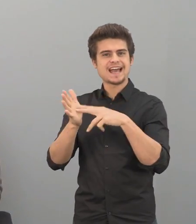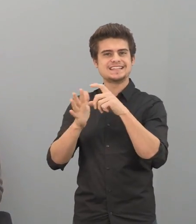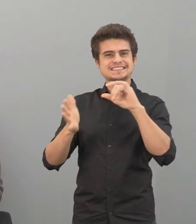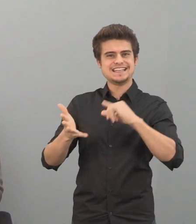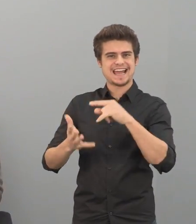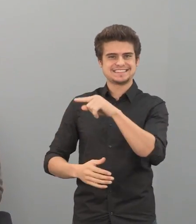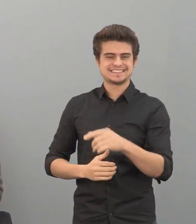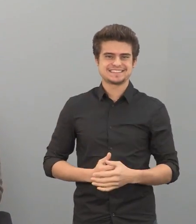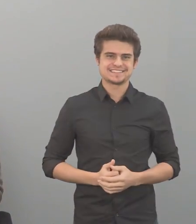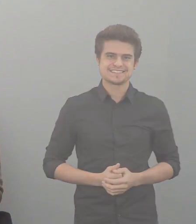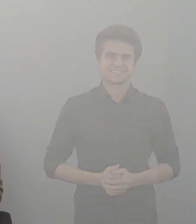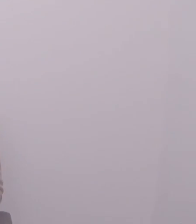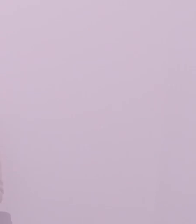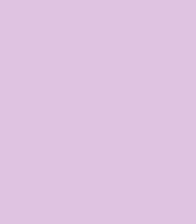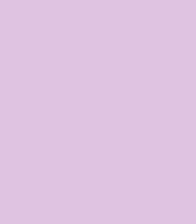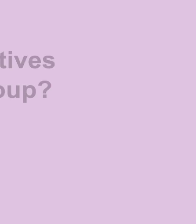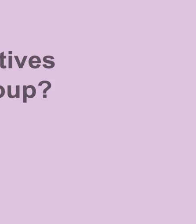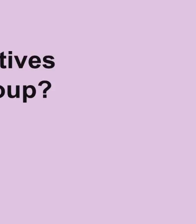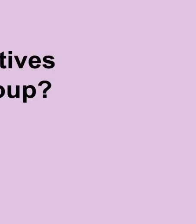youth support volunteers within NDCS.